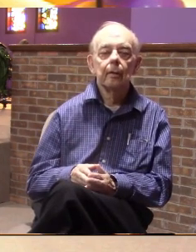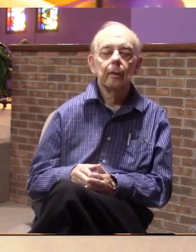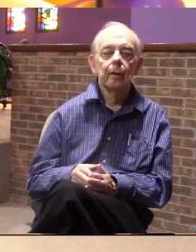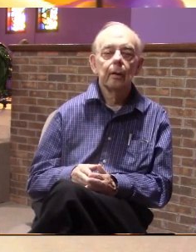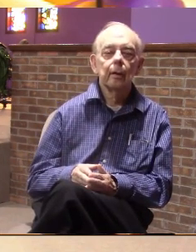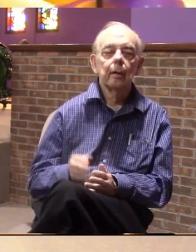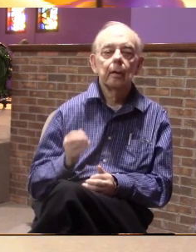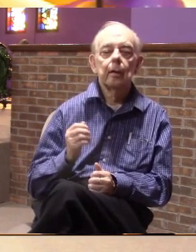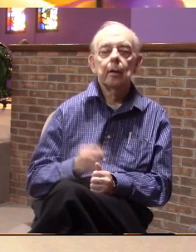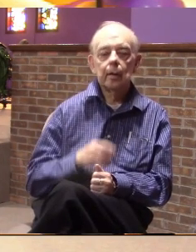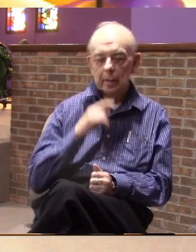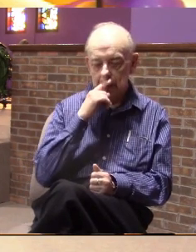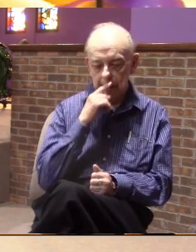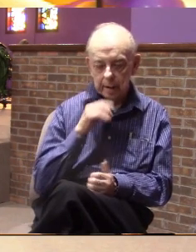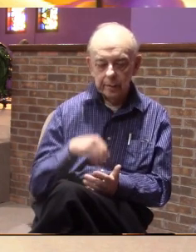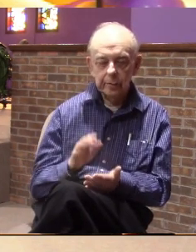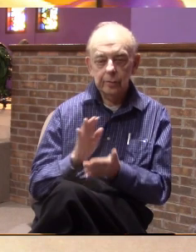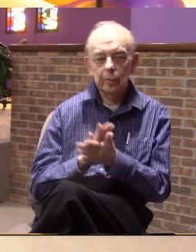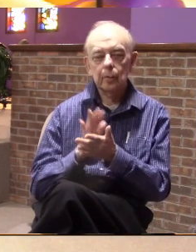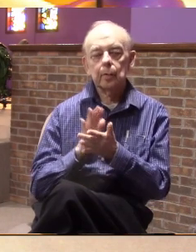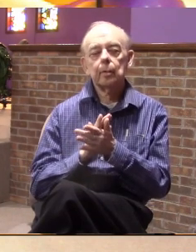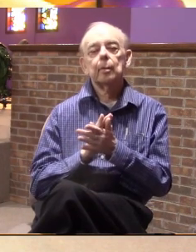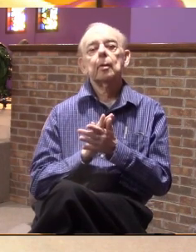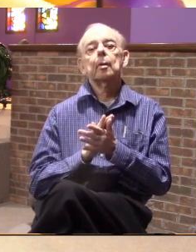every kid in the school